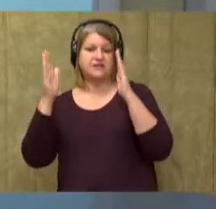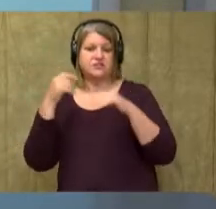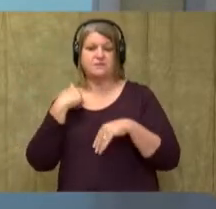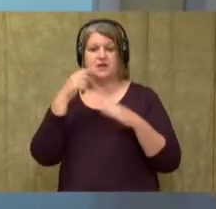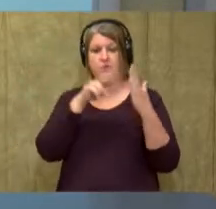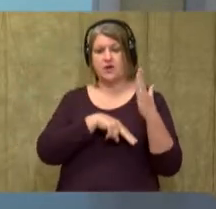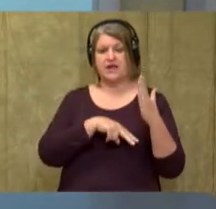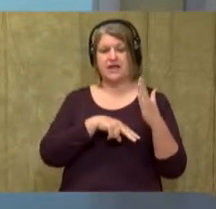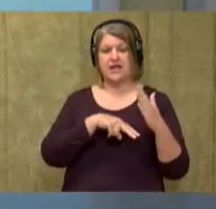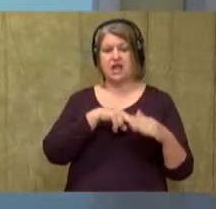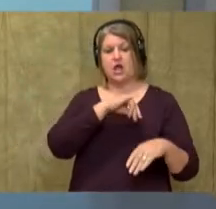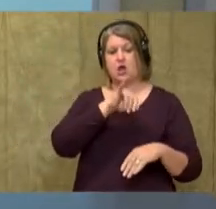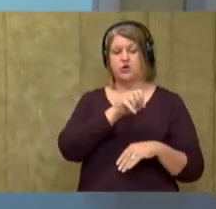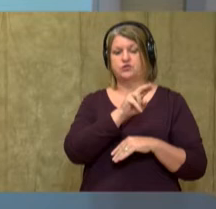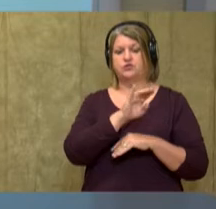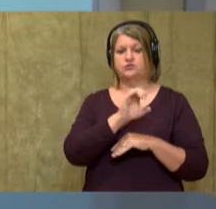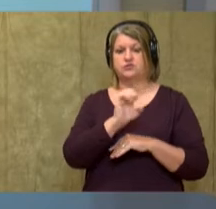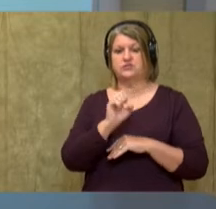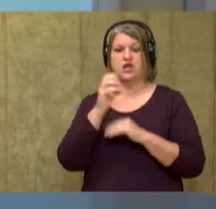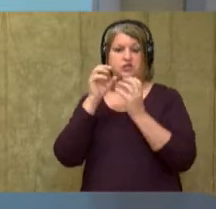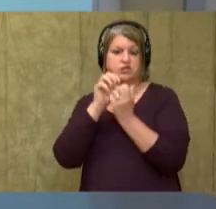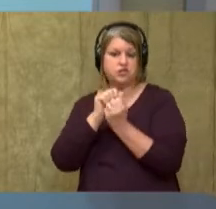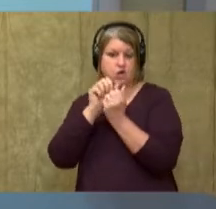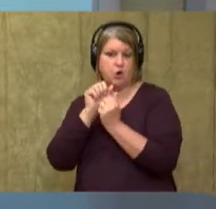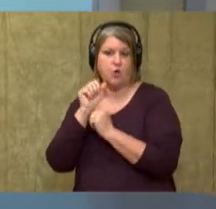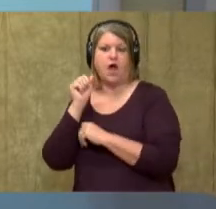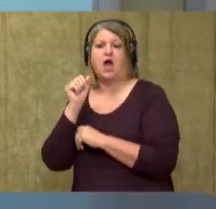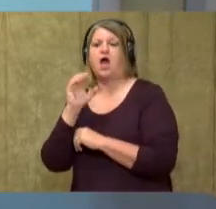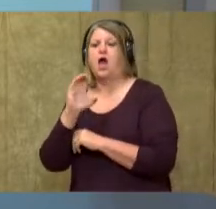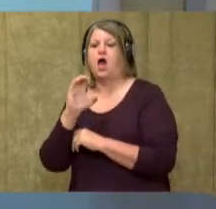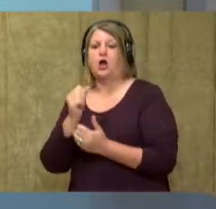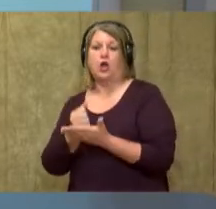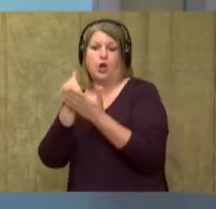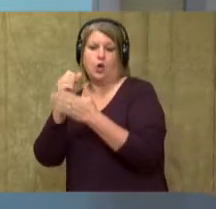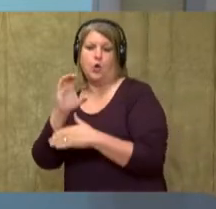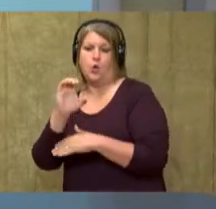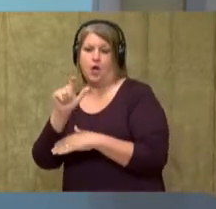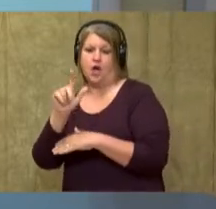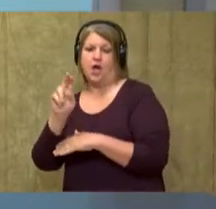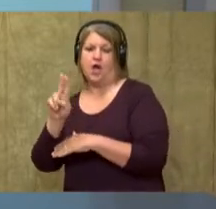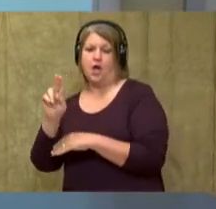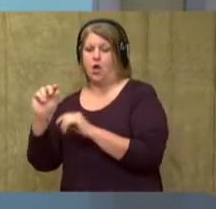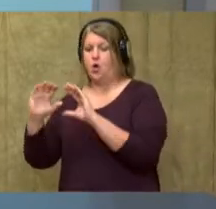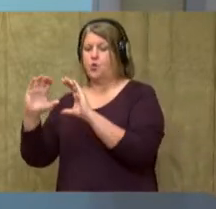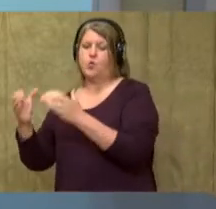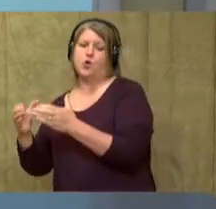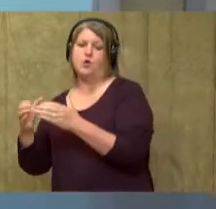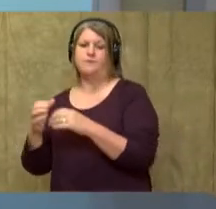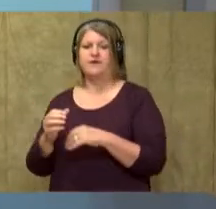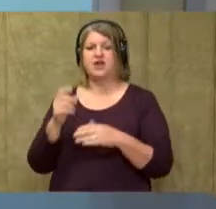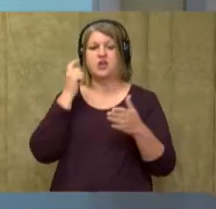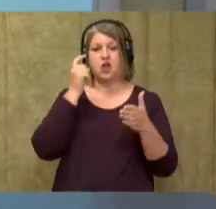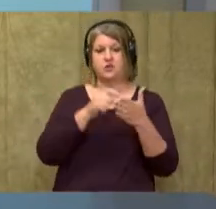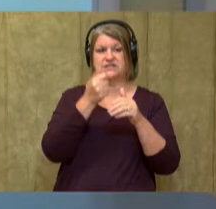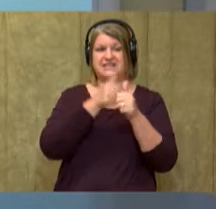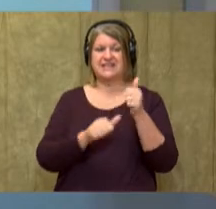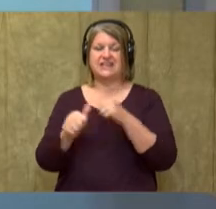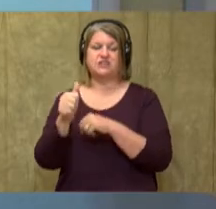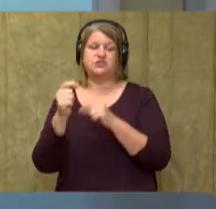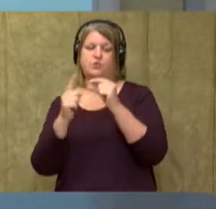Juice. Chew. Clue. Group. Notice in each word, you hear the sound oo.